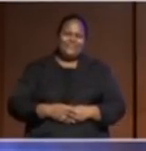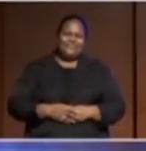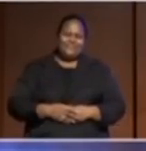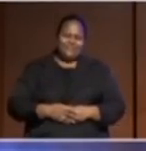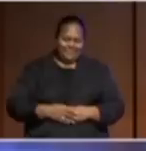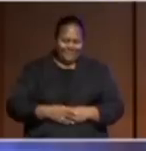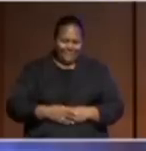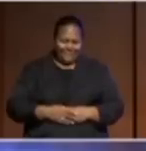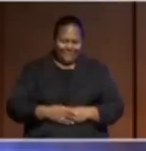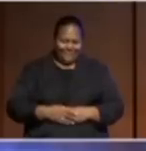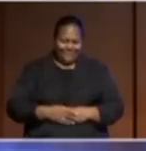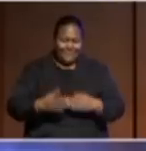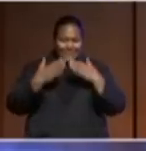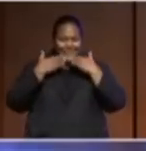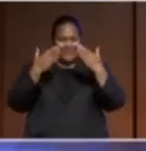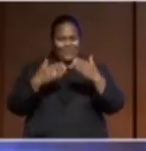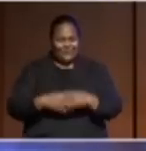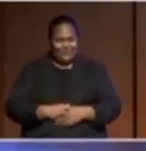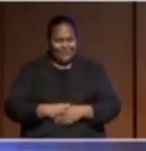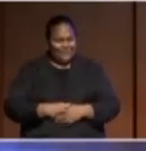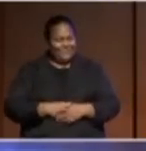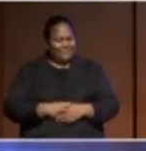Thank you. No, fantastic.